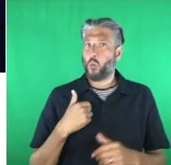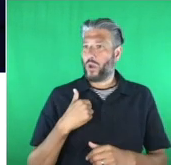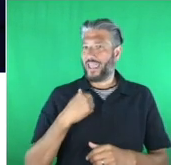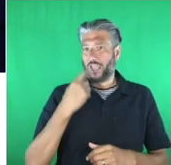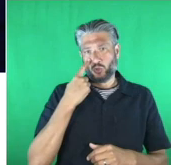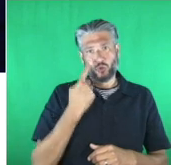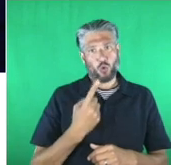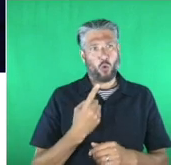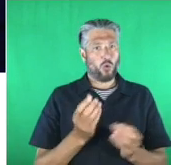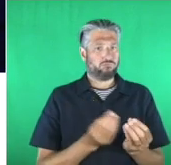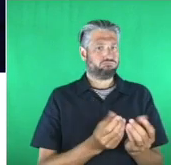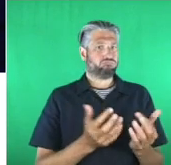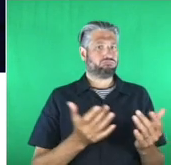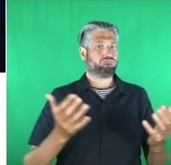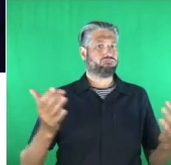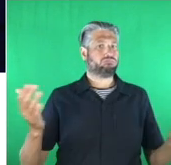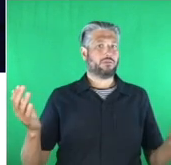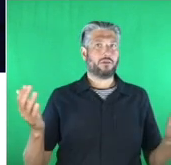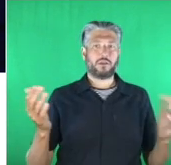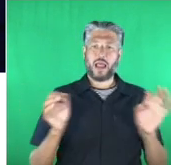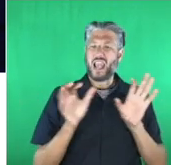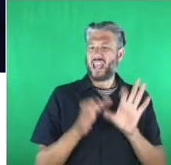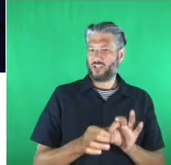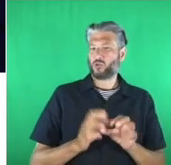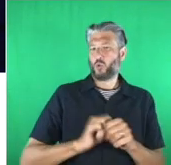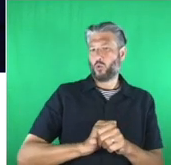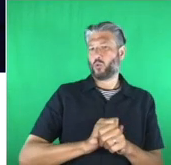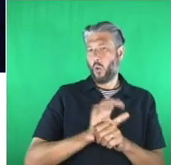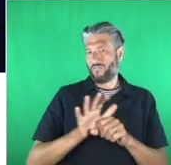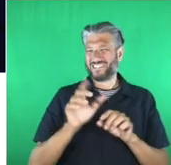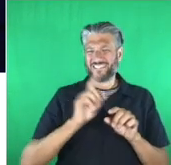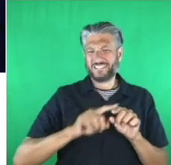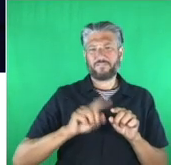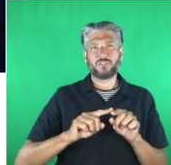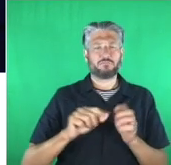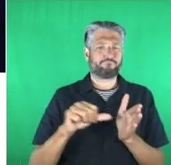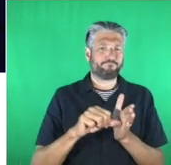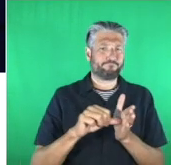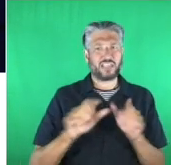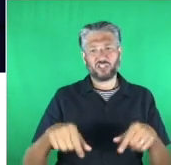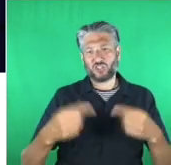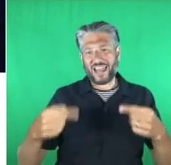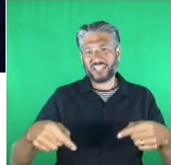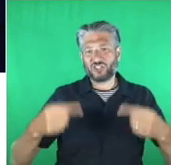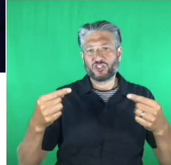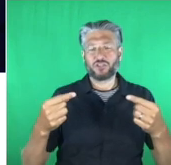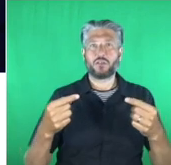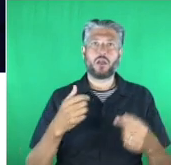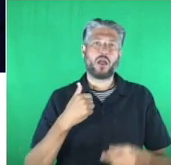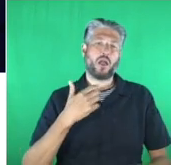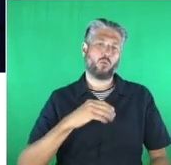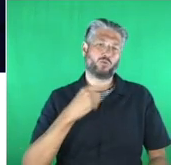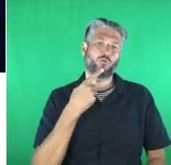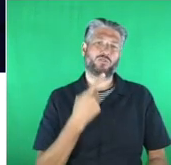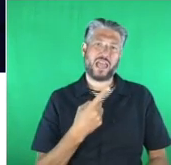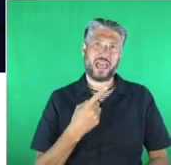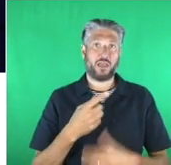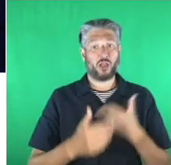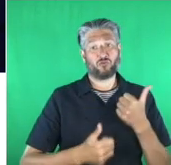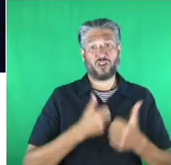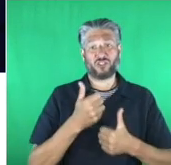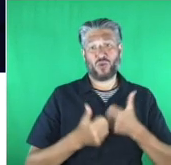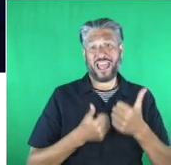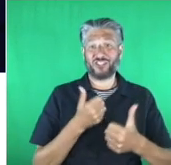of the tech for good awards address the challenges that many have faced in different organizations and individuals i just wanted to acknowledge and say congratulations to anybody who's